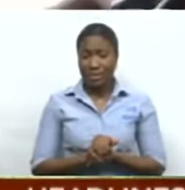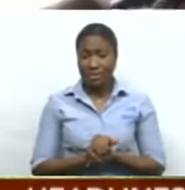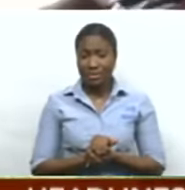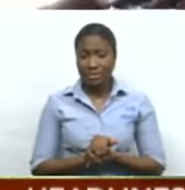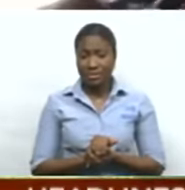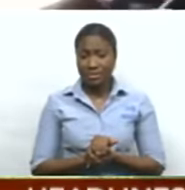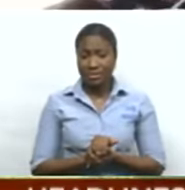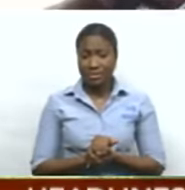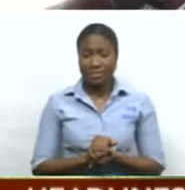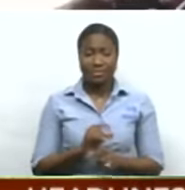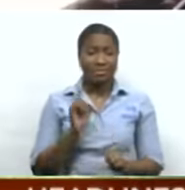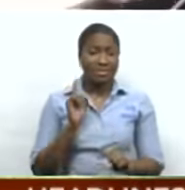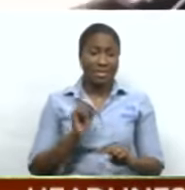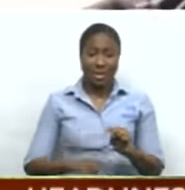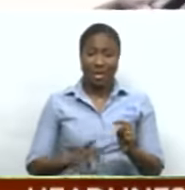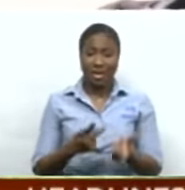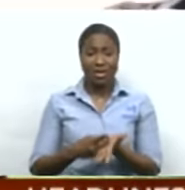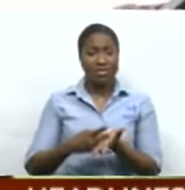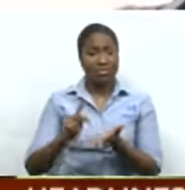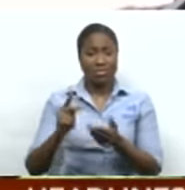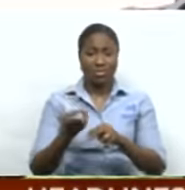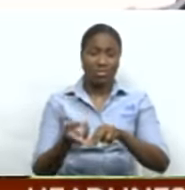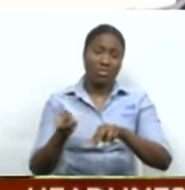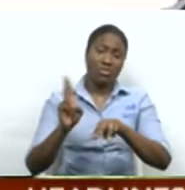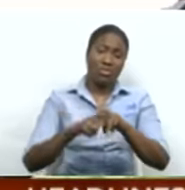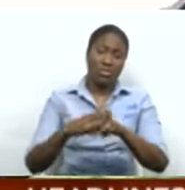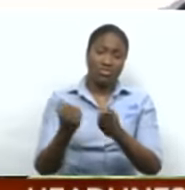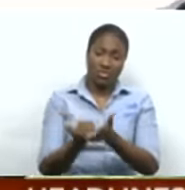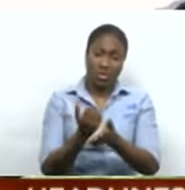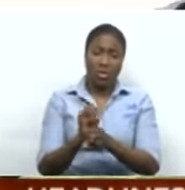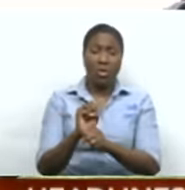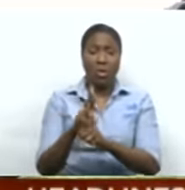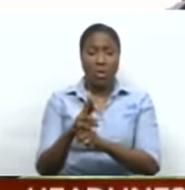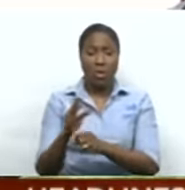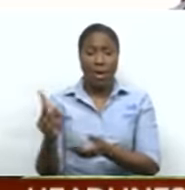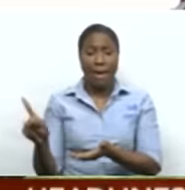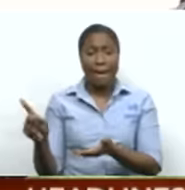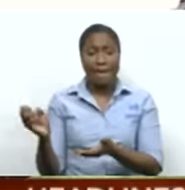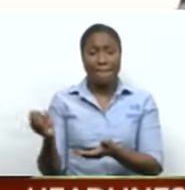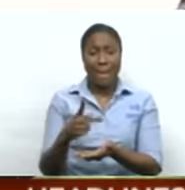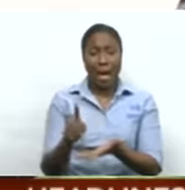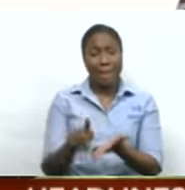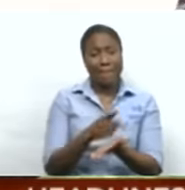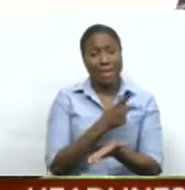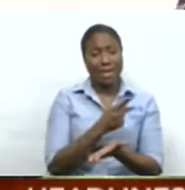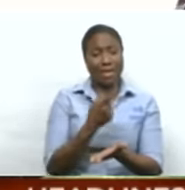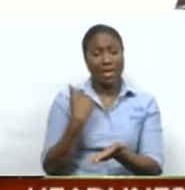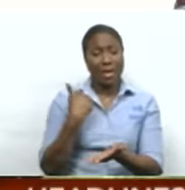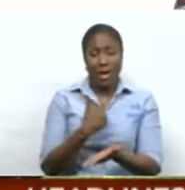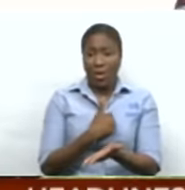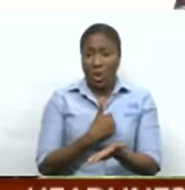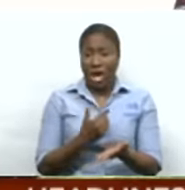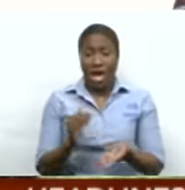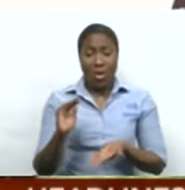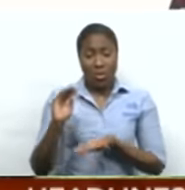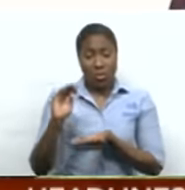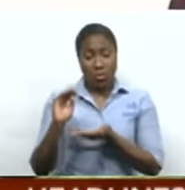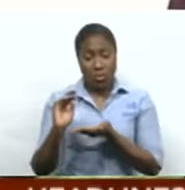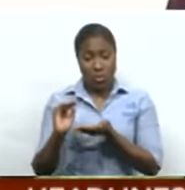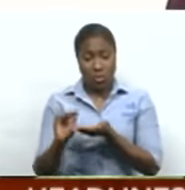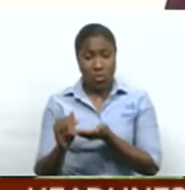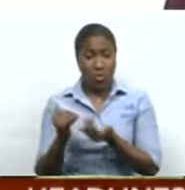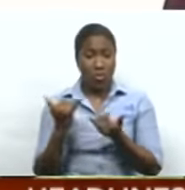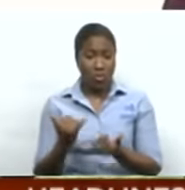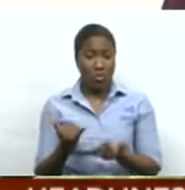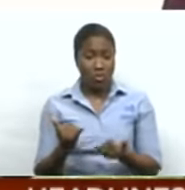cannot afford to fund any increases for back pay. As much as I can say, we are down to bare bones at the point where